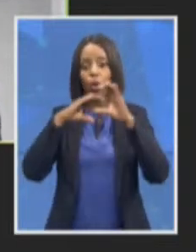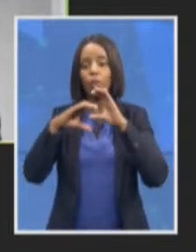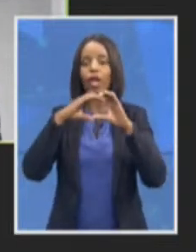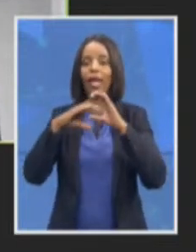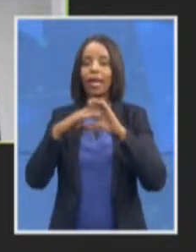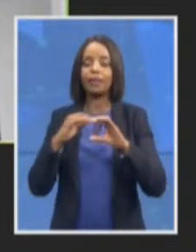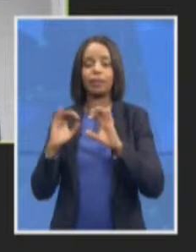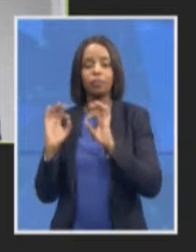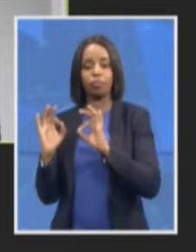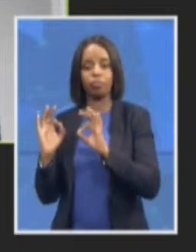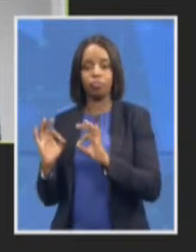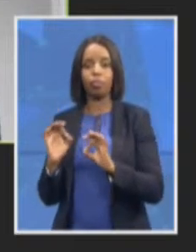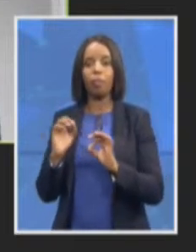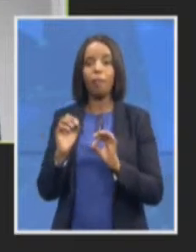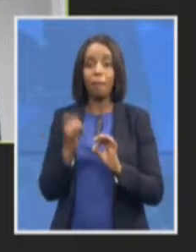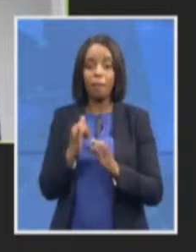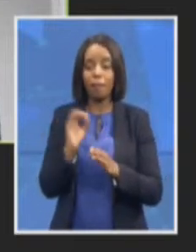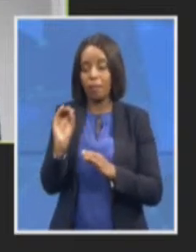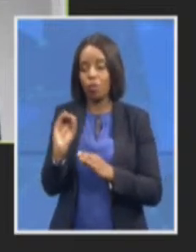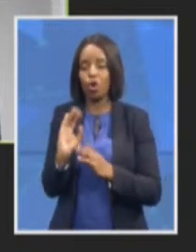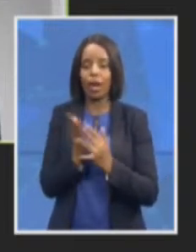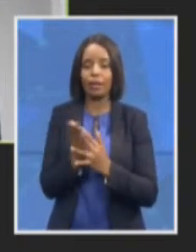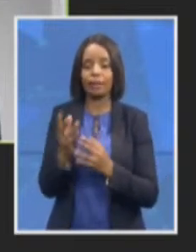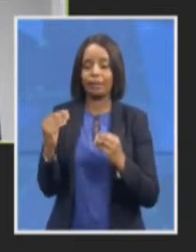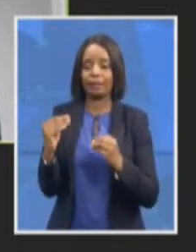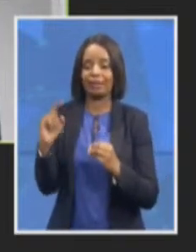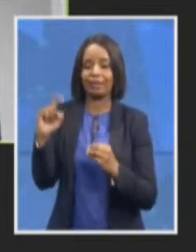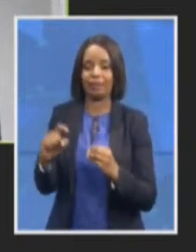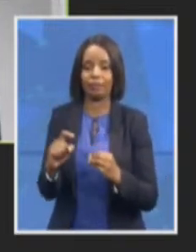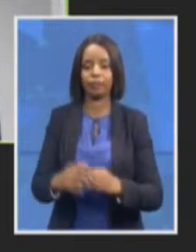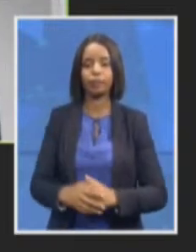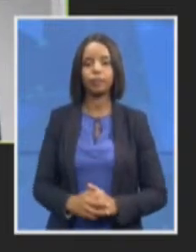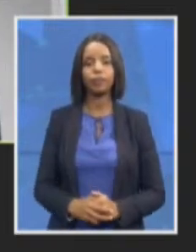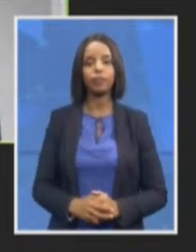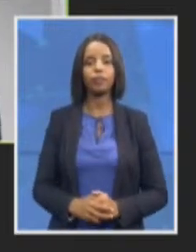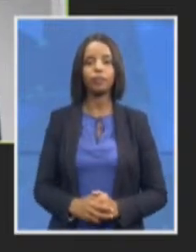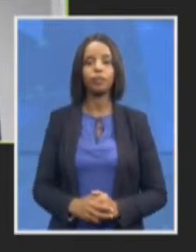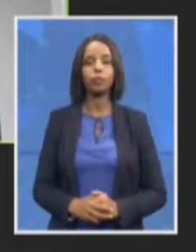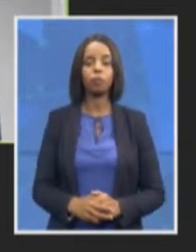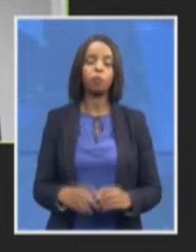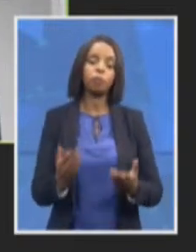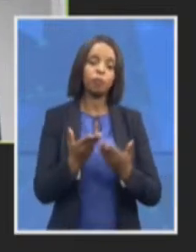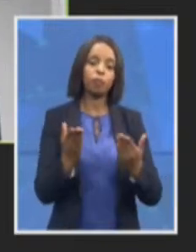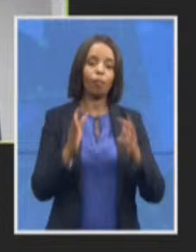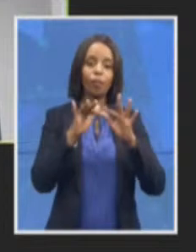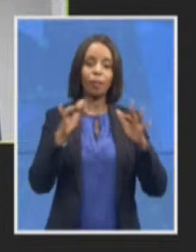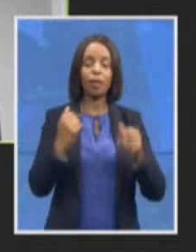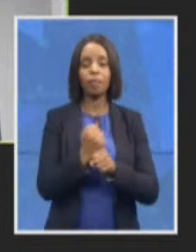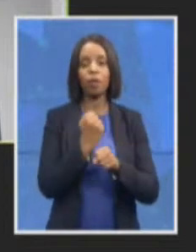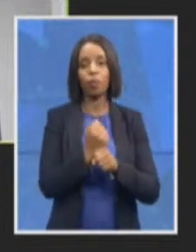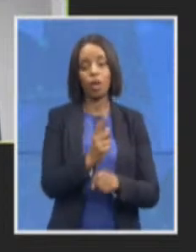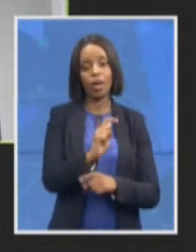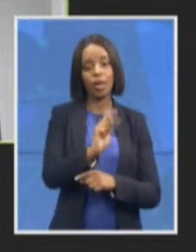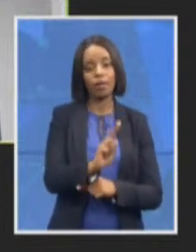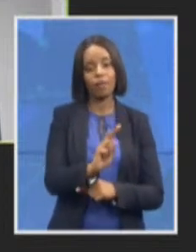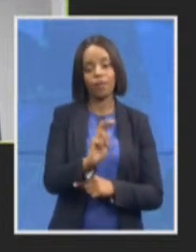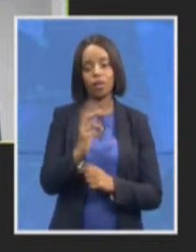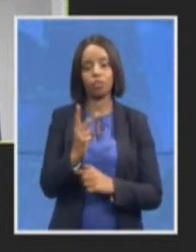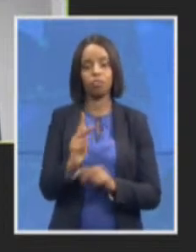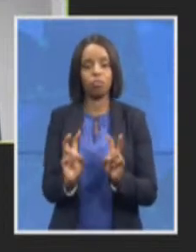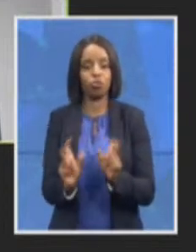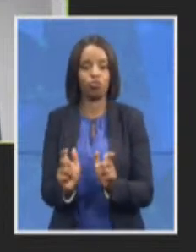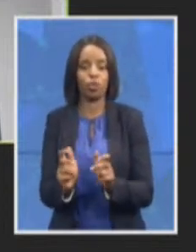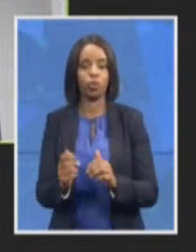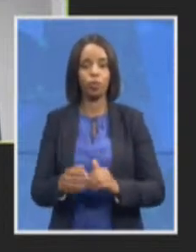members of the media corruption addressing corruption is not a sprint it is a